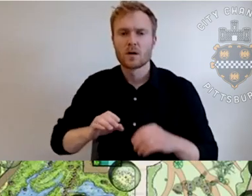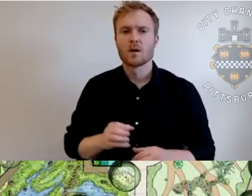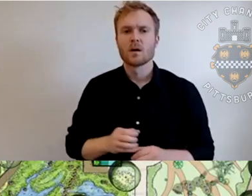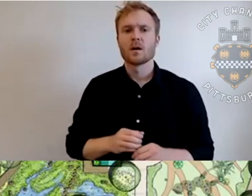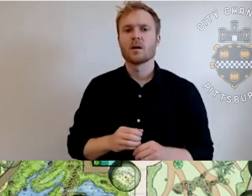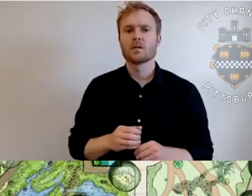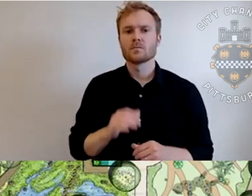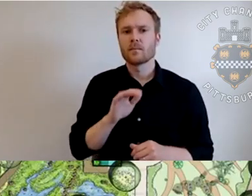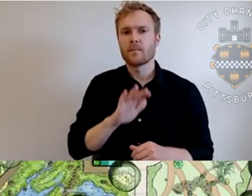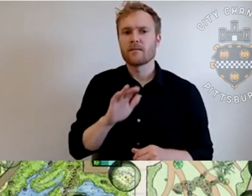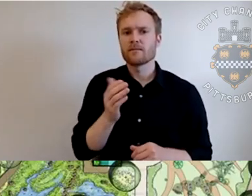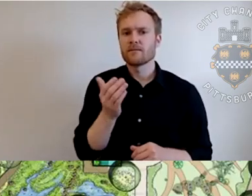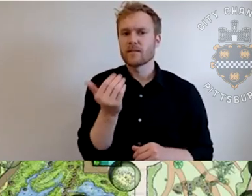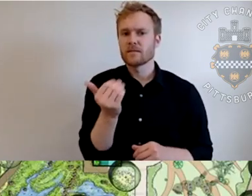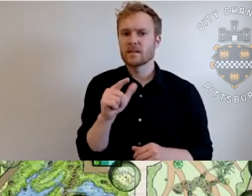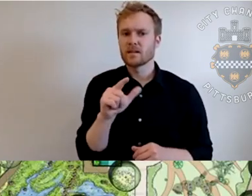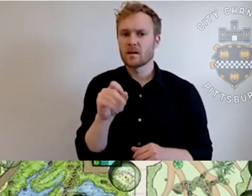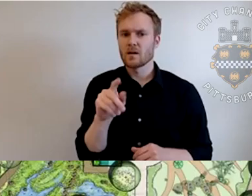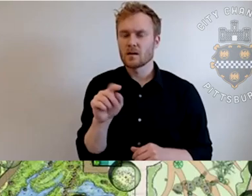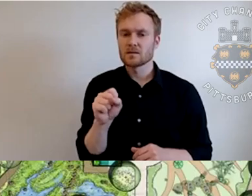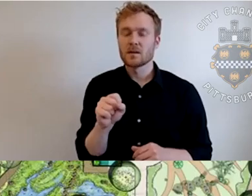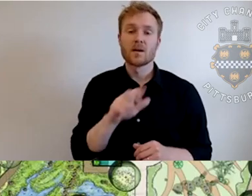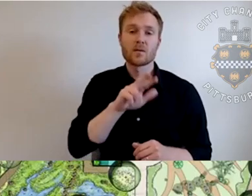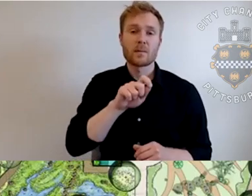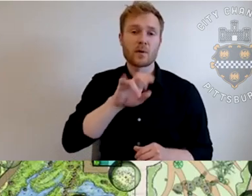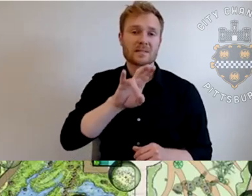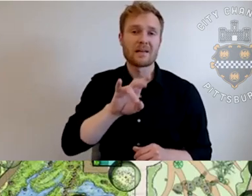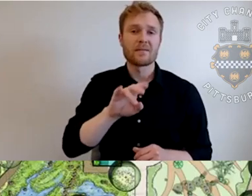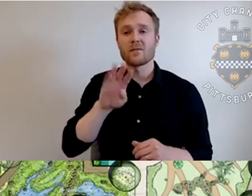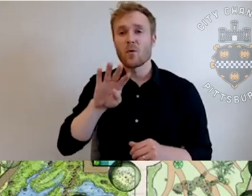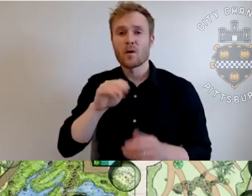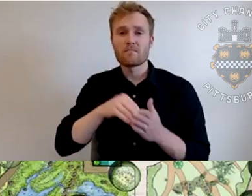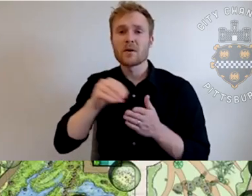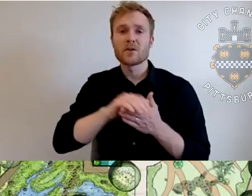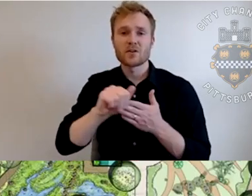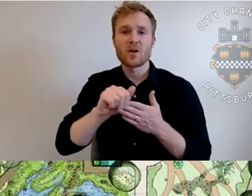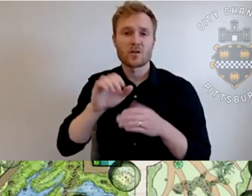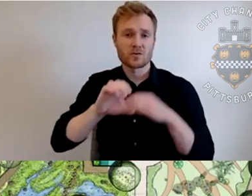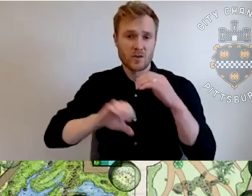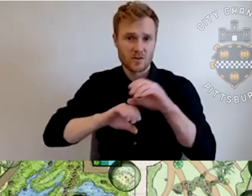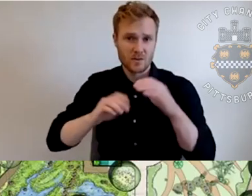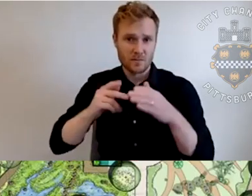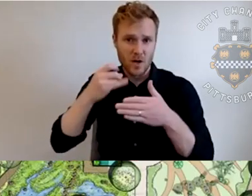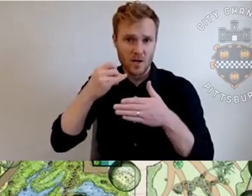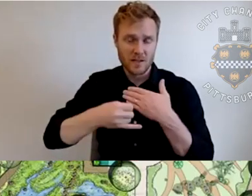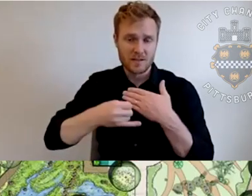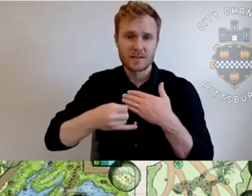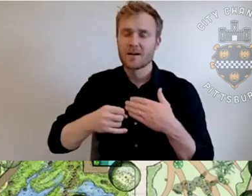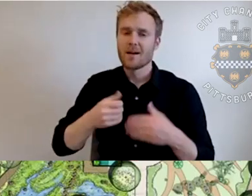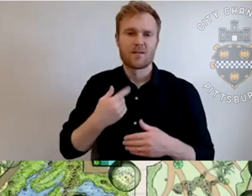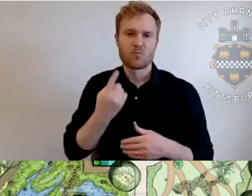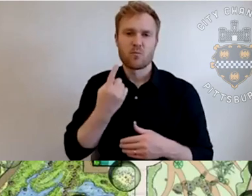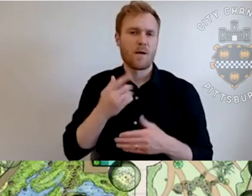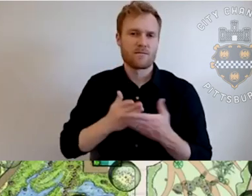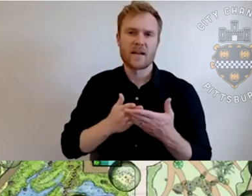and it's about a $3.74 million construction project, um, that we did it as a single phase. And, you know, a lot of the